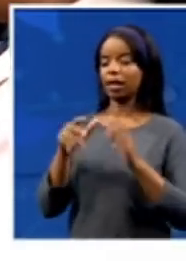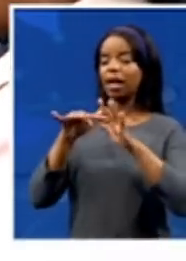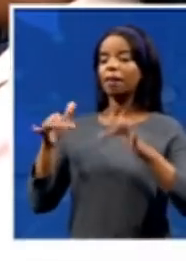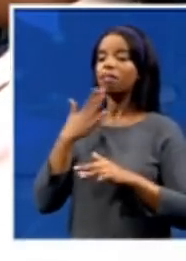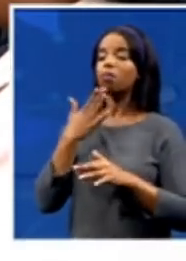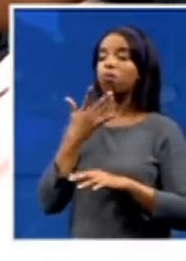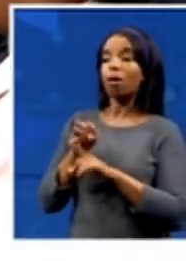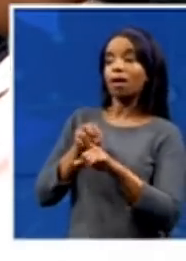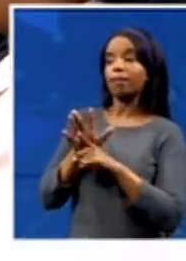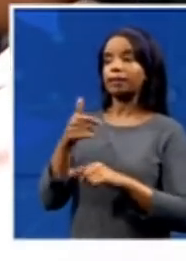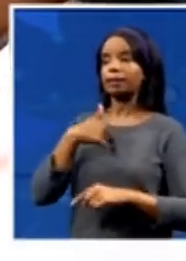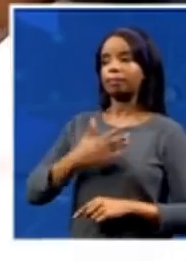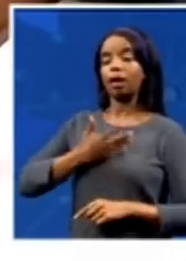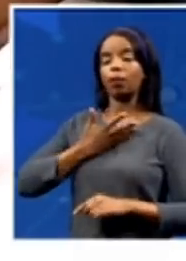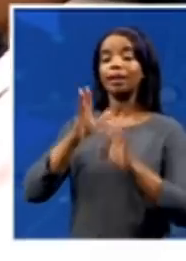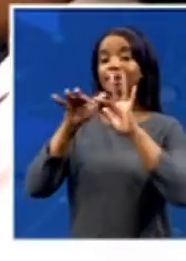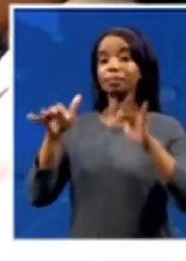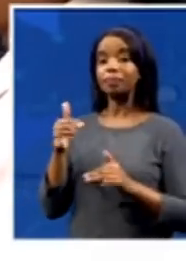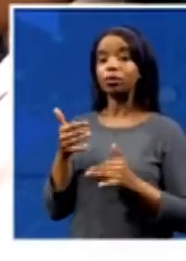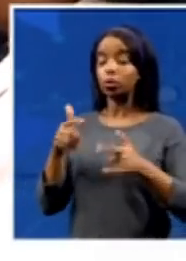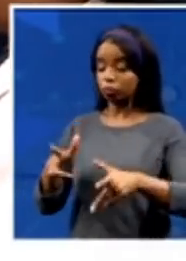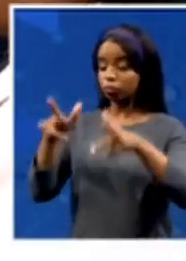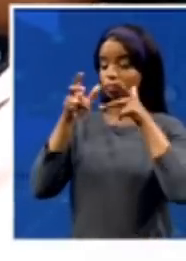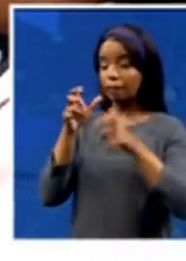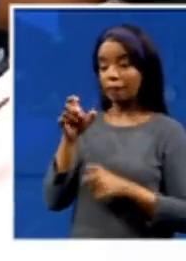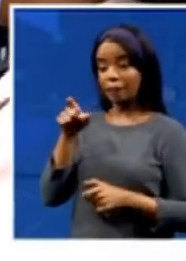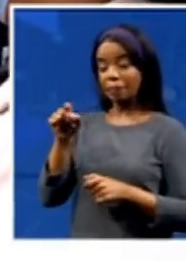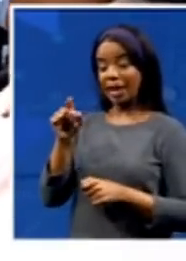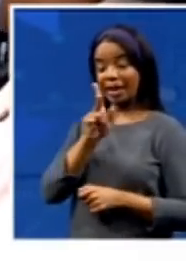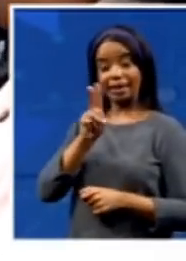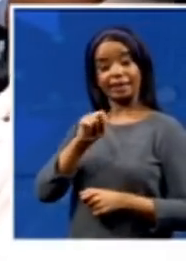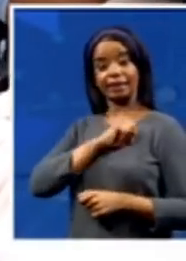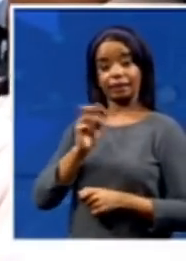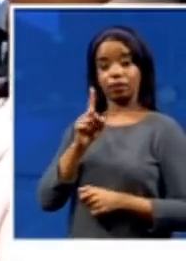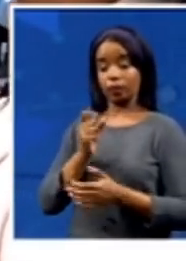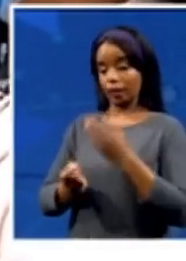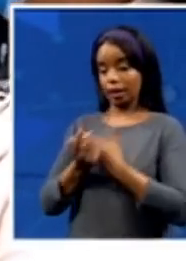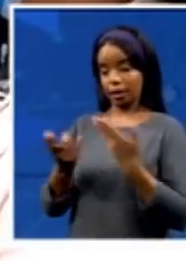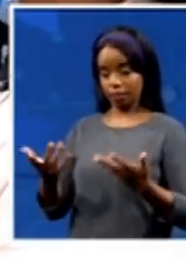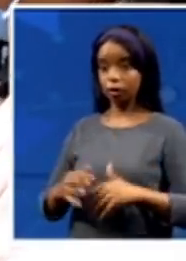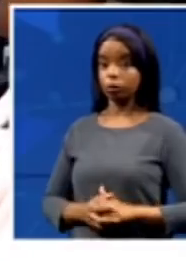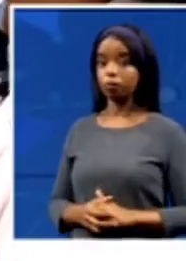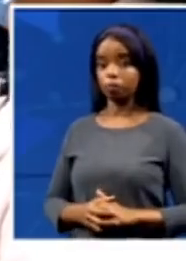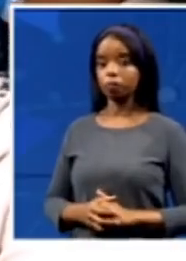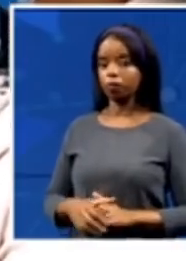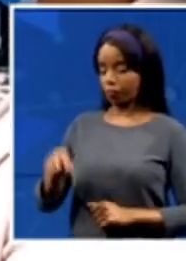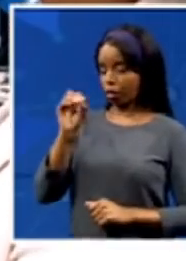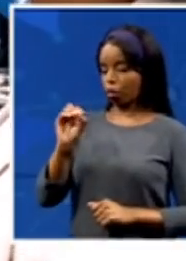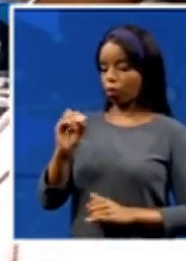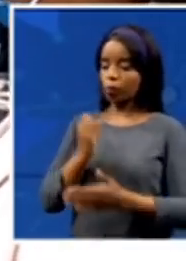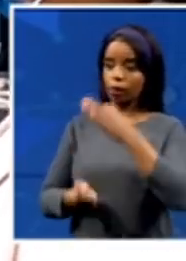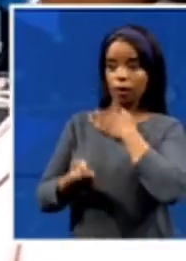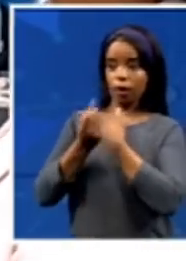Guazul-Natal has gone through. We had the pandemic followed by the July unrest and now